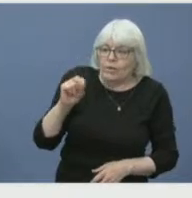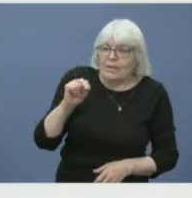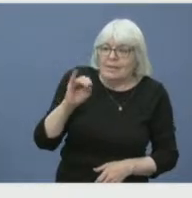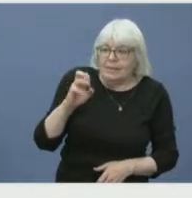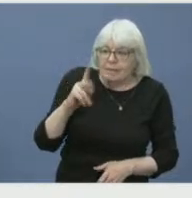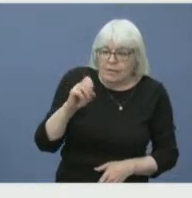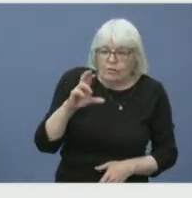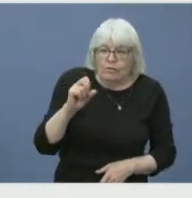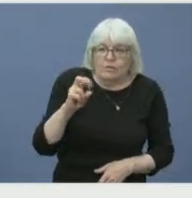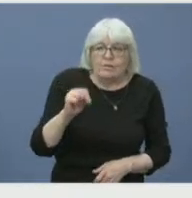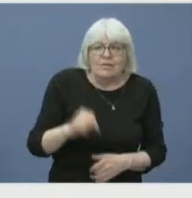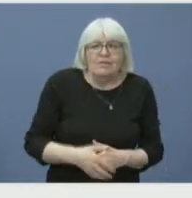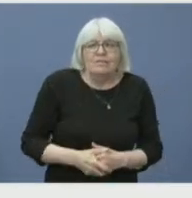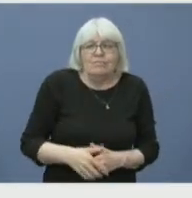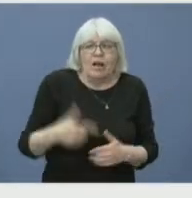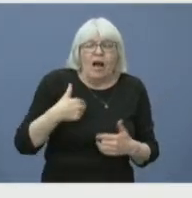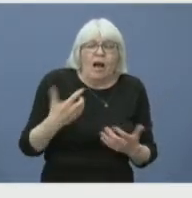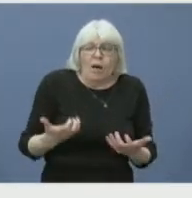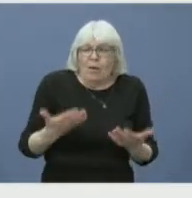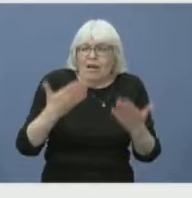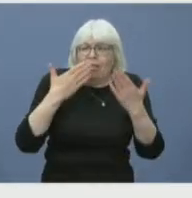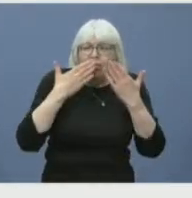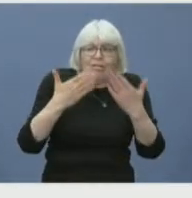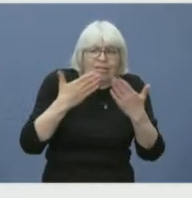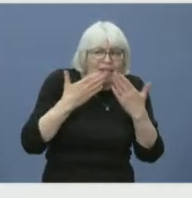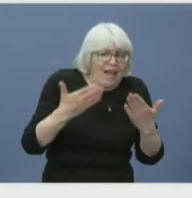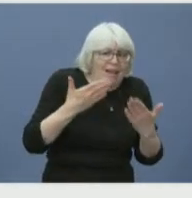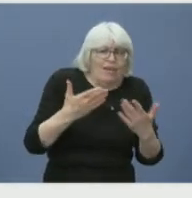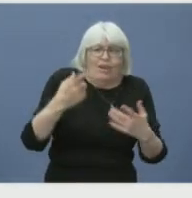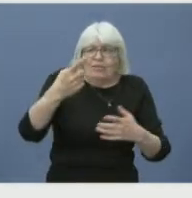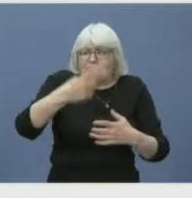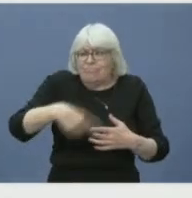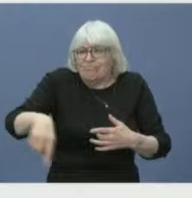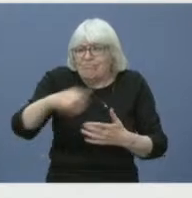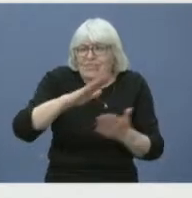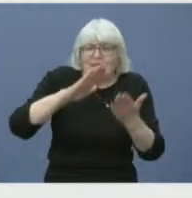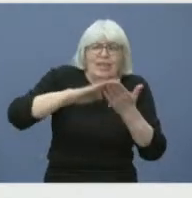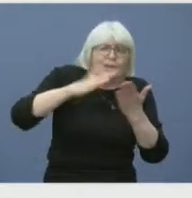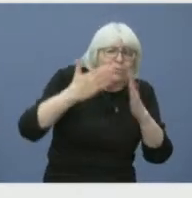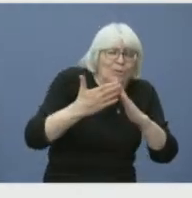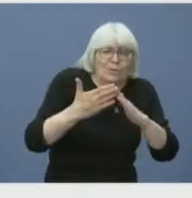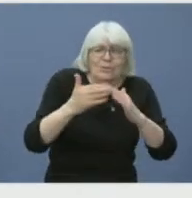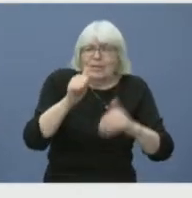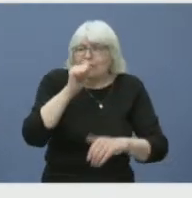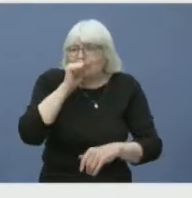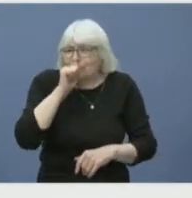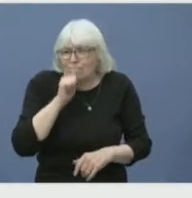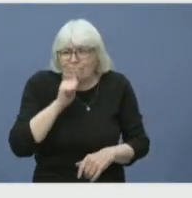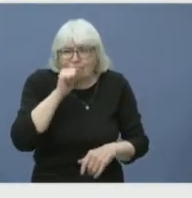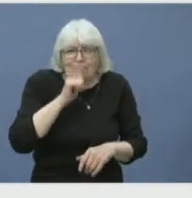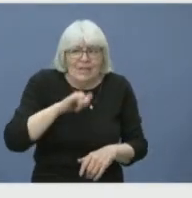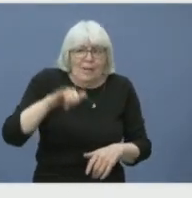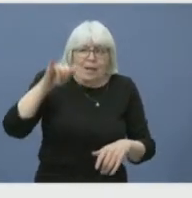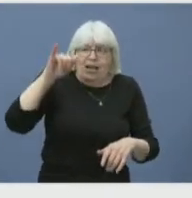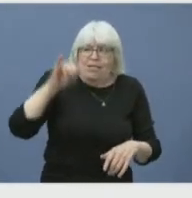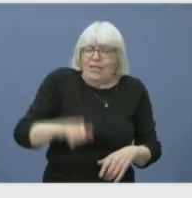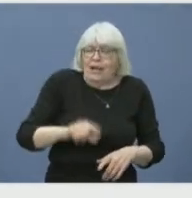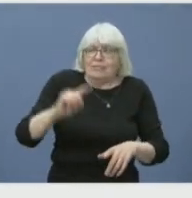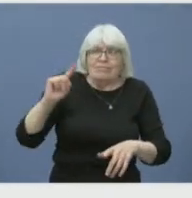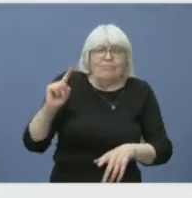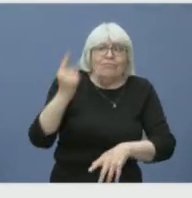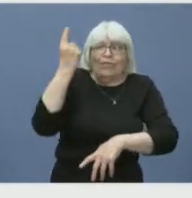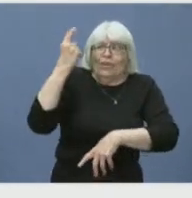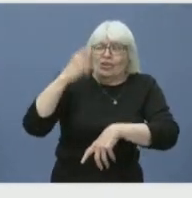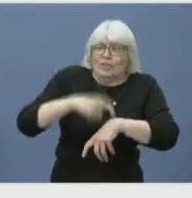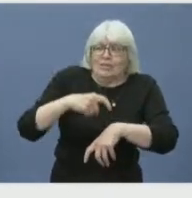strength and patience as we continue on through this unprecedented wildfire event. We understand that this is an extremely